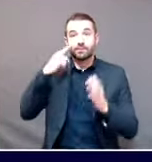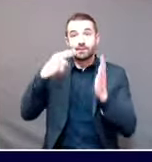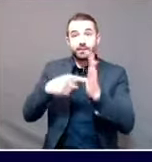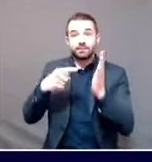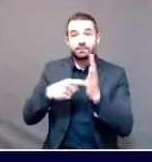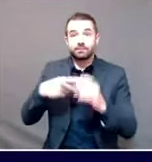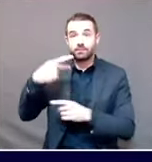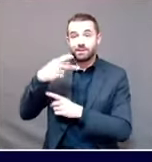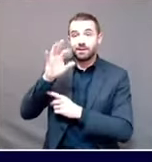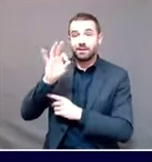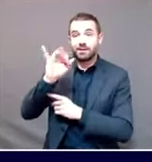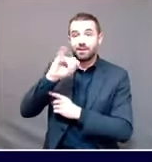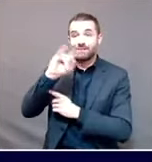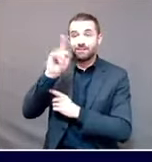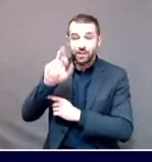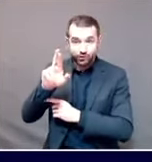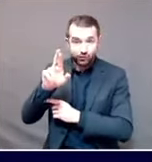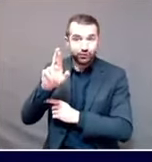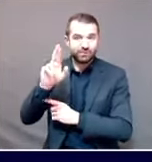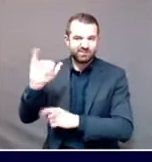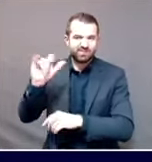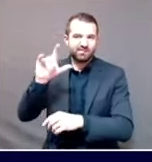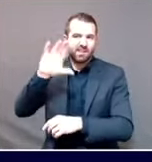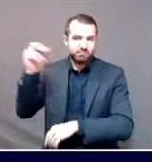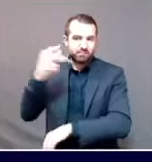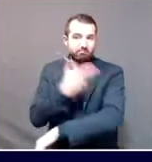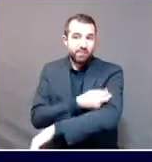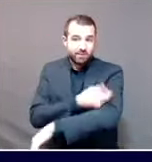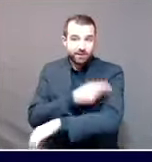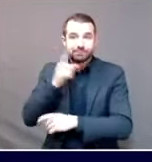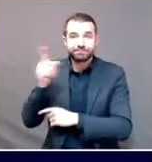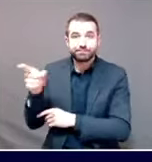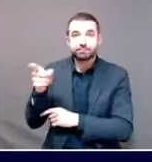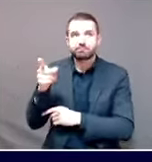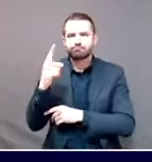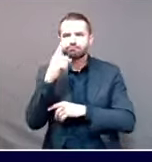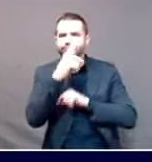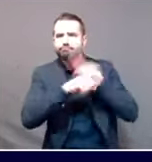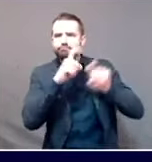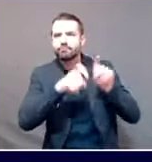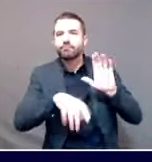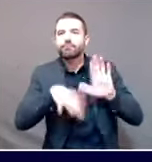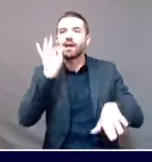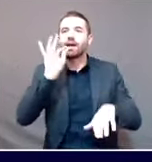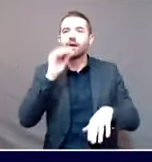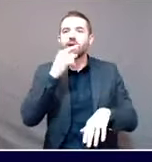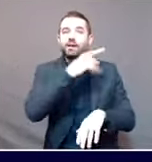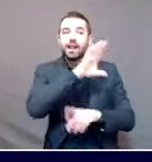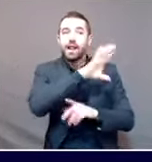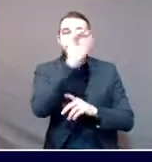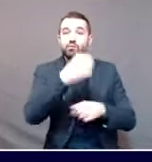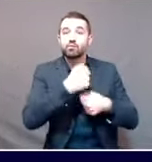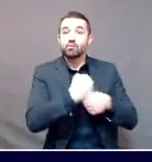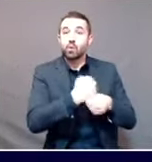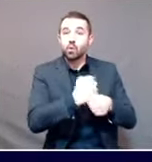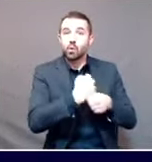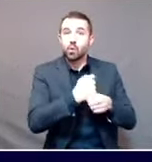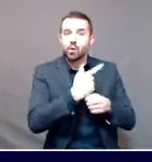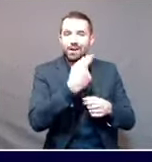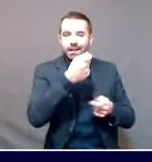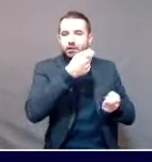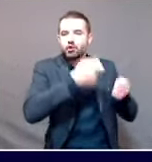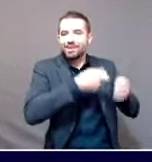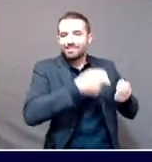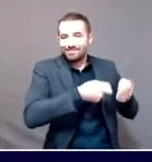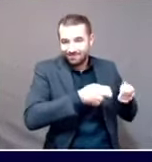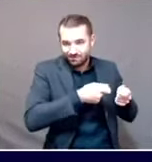different from what was initially projected. We also saw that the, we also learned that Operation Warp Speed was changing their